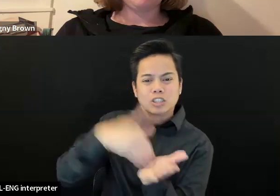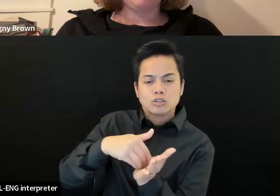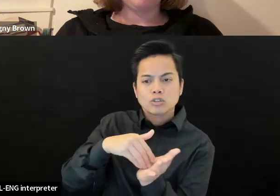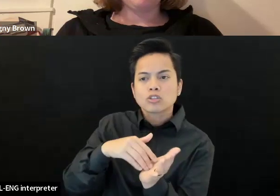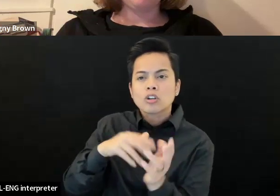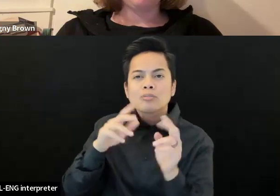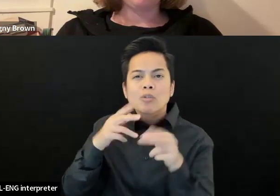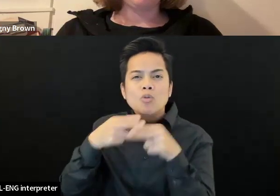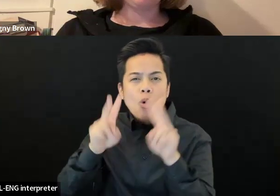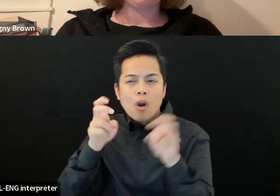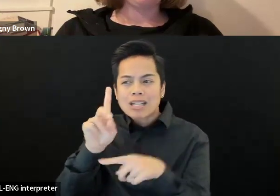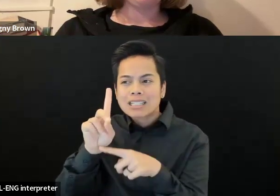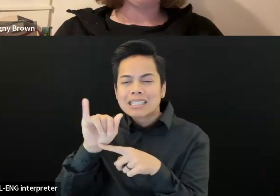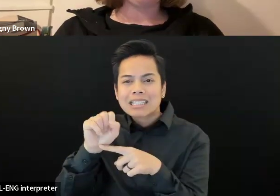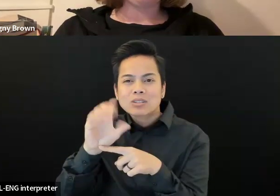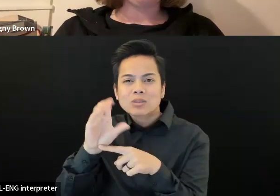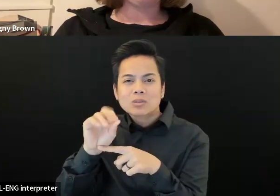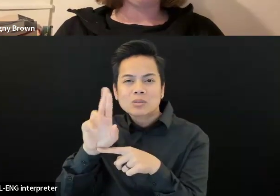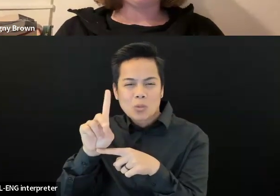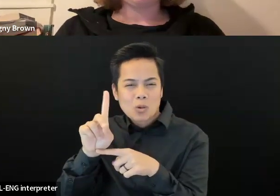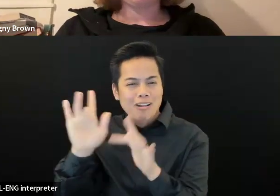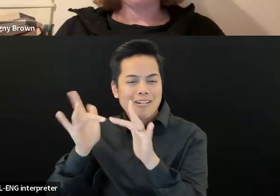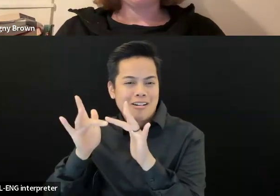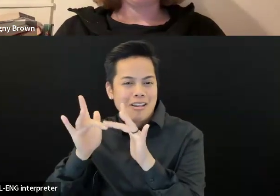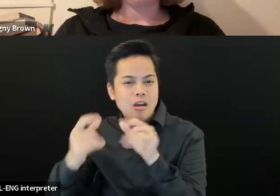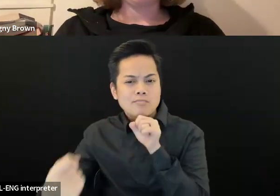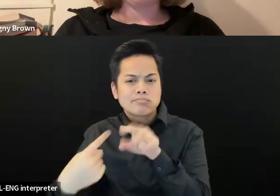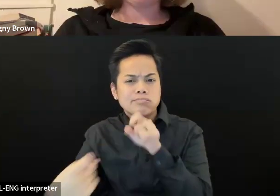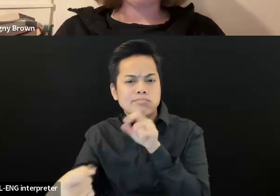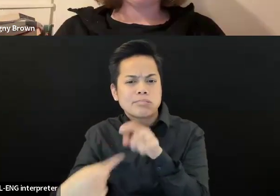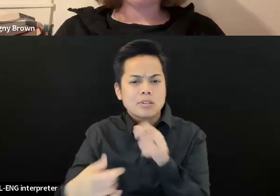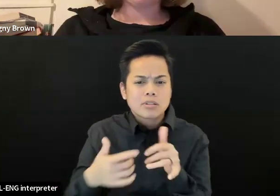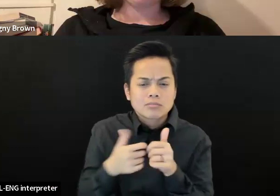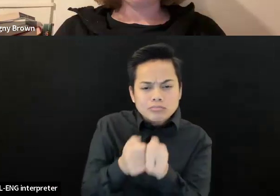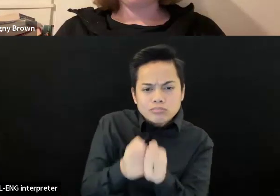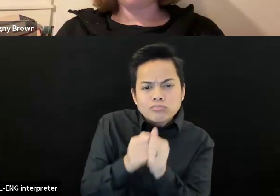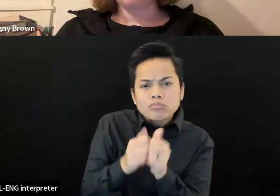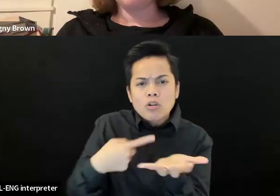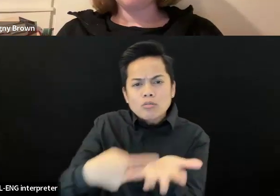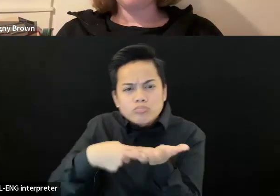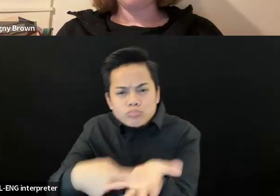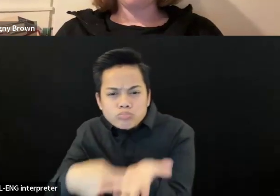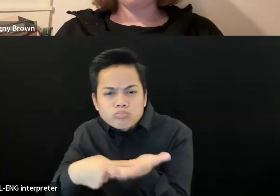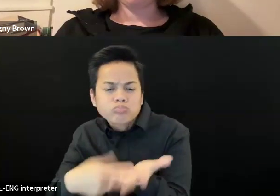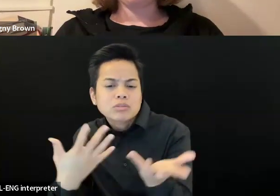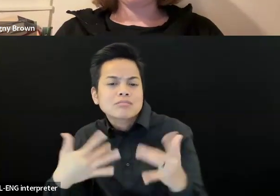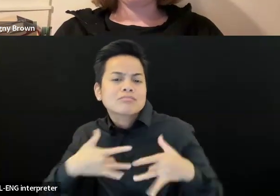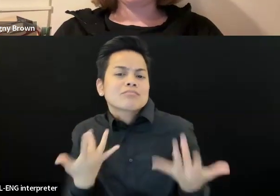Um, so that there's still that, what did you think, what did you like, what did you do that happens? Thank you.